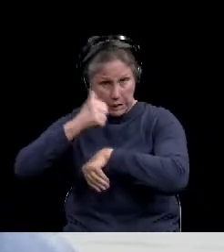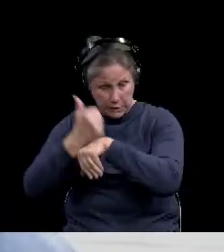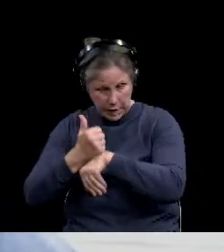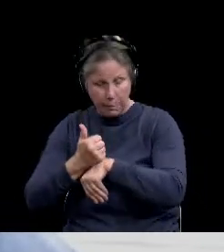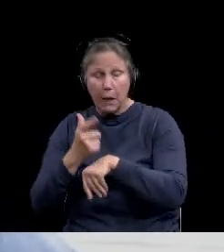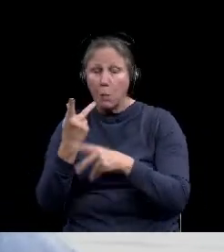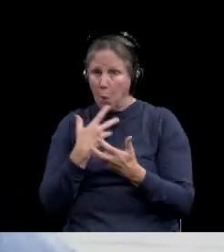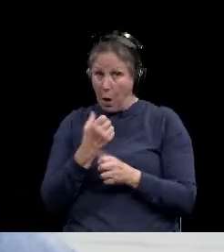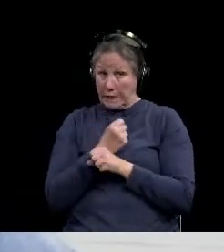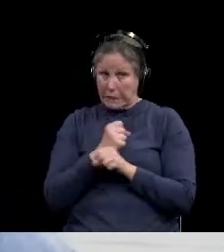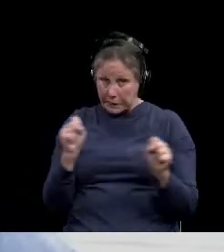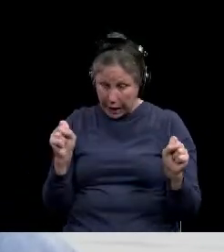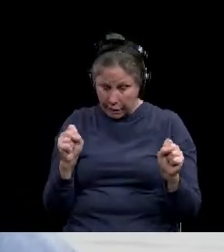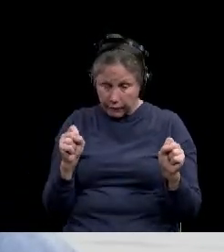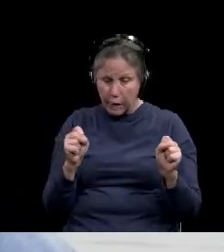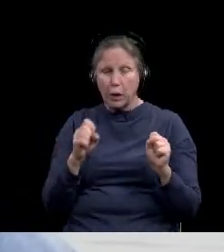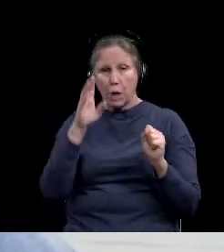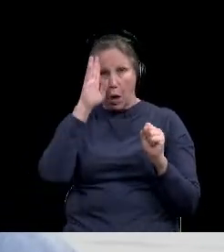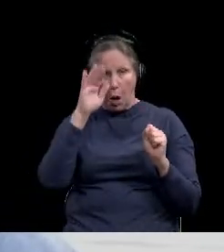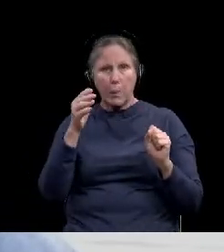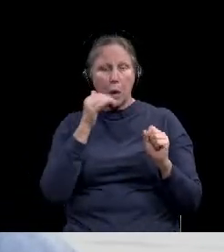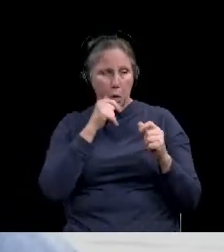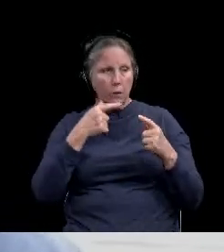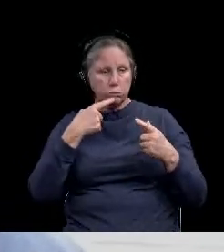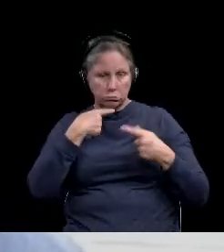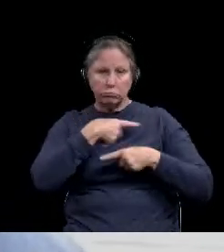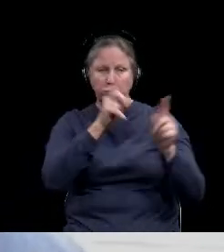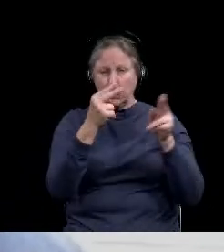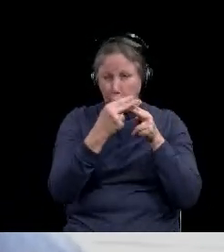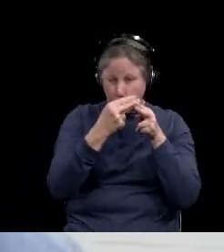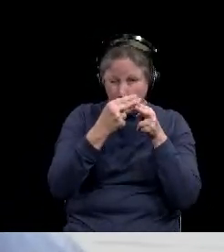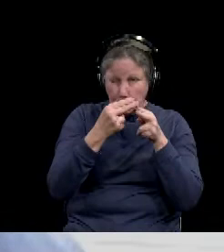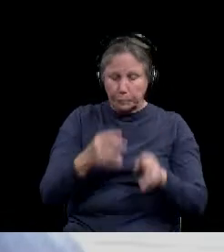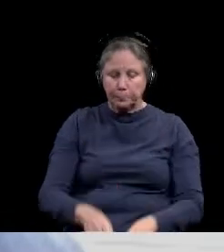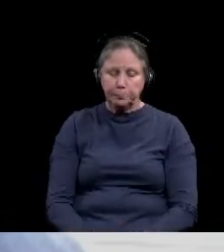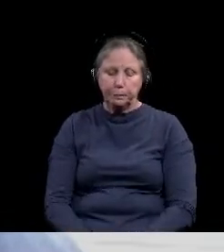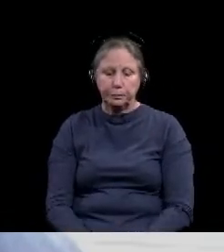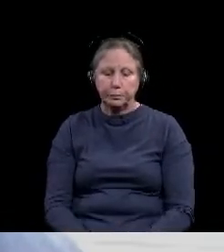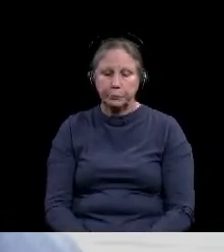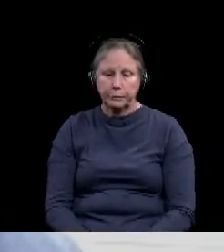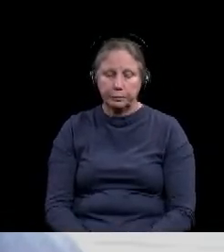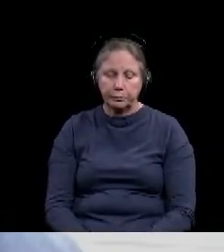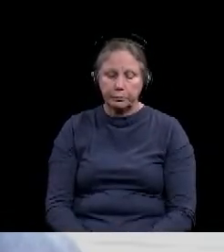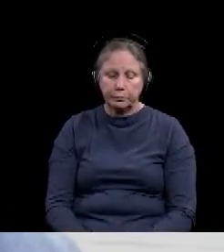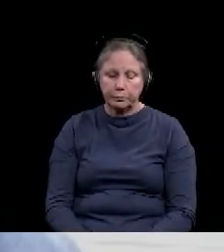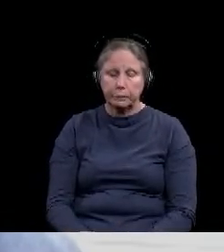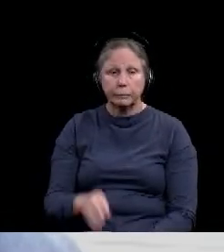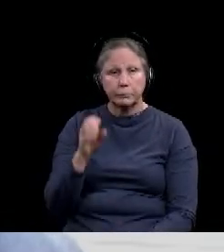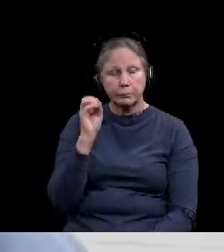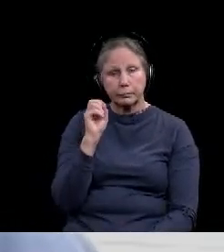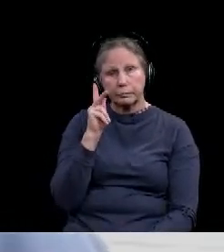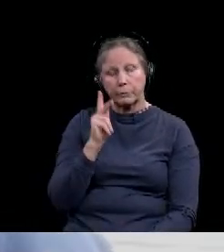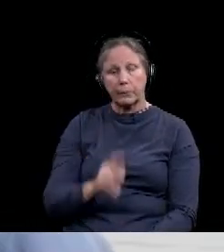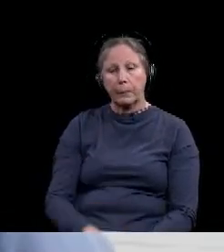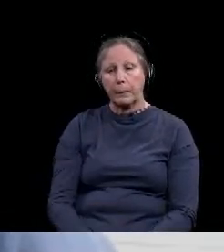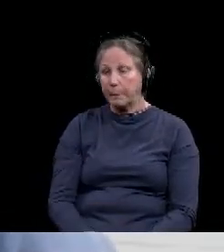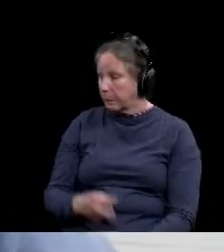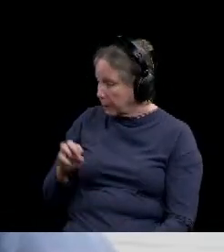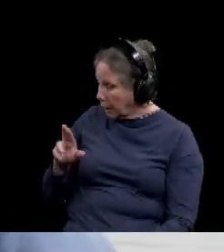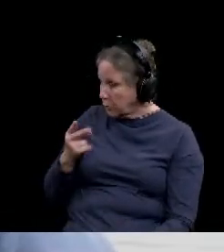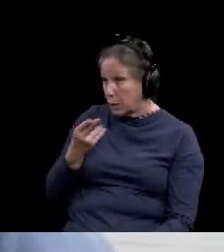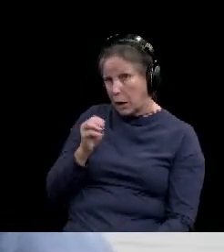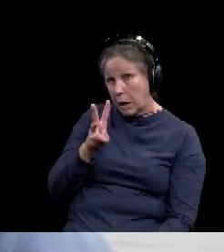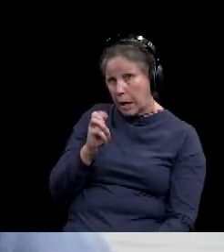it in a safe way. Um, and hopefully that will be coming in the, in the very near future. Okay. Dr. Hauser.